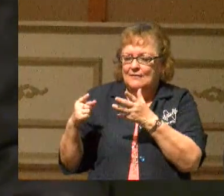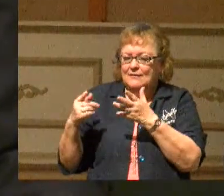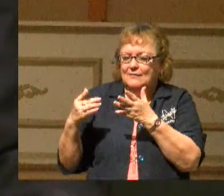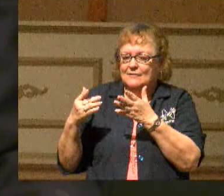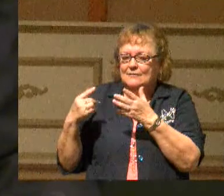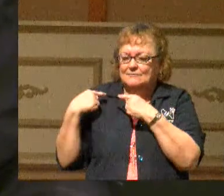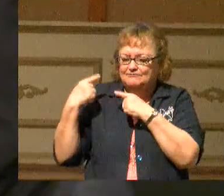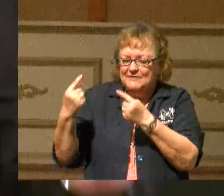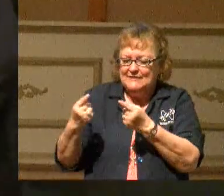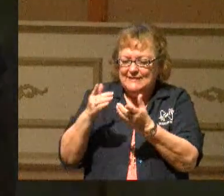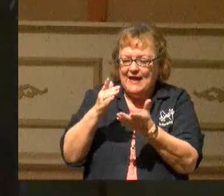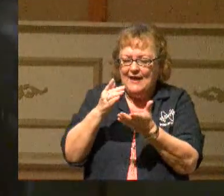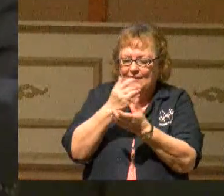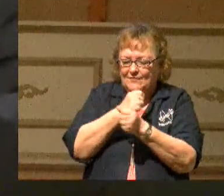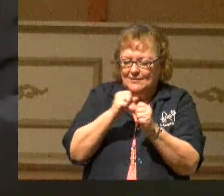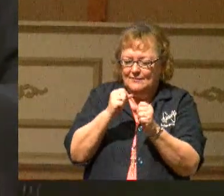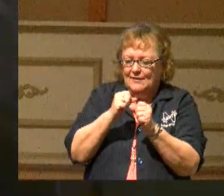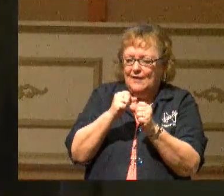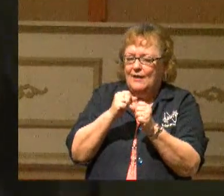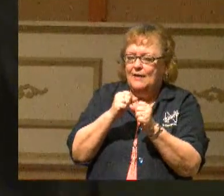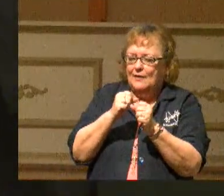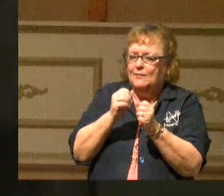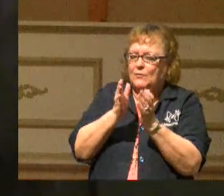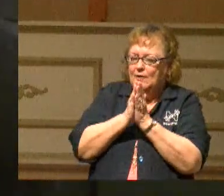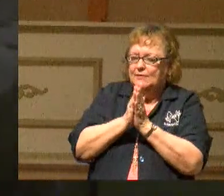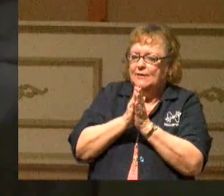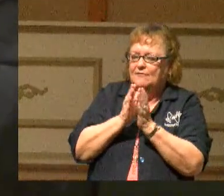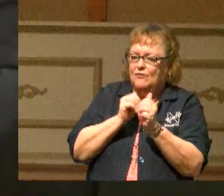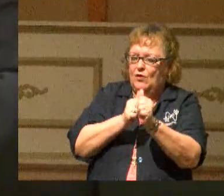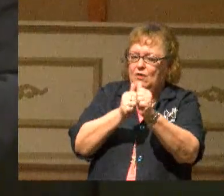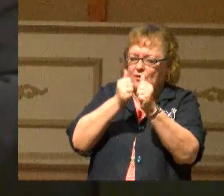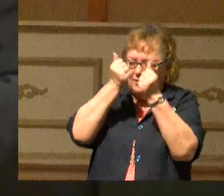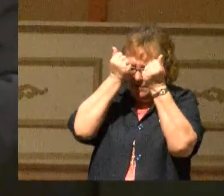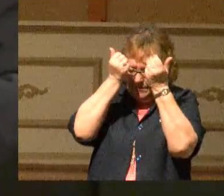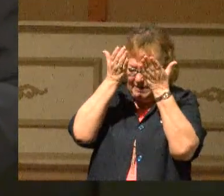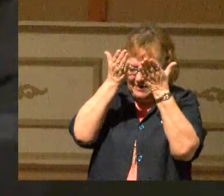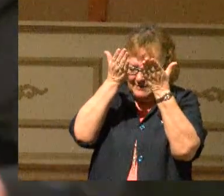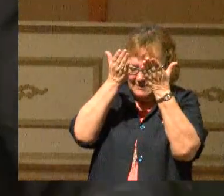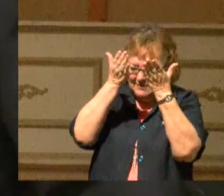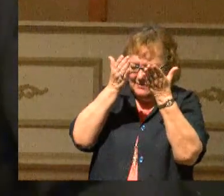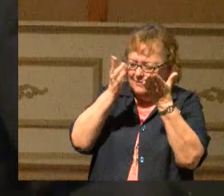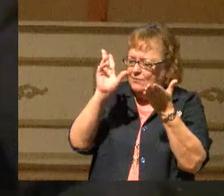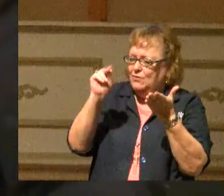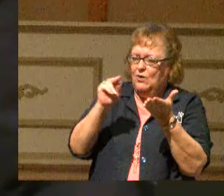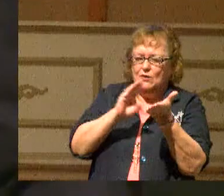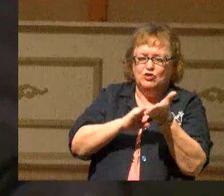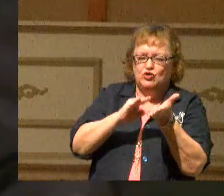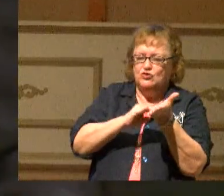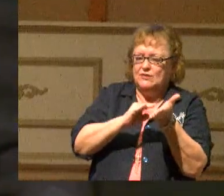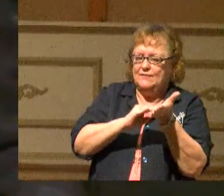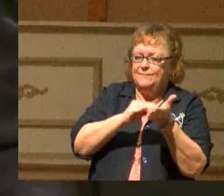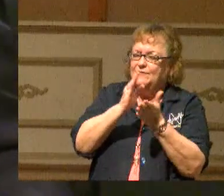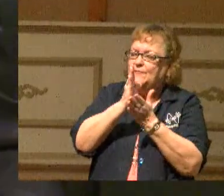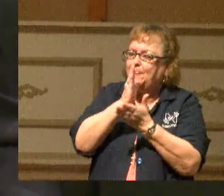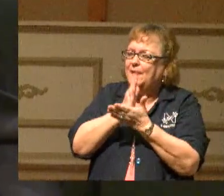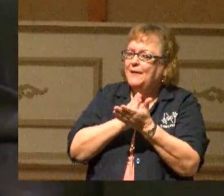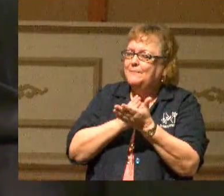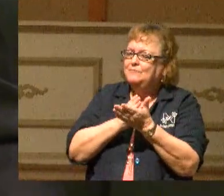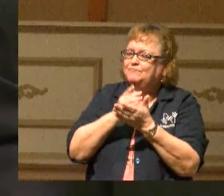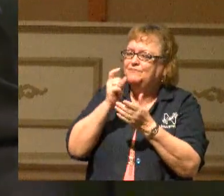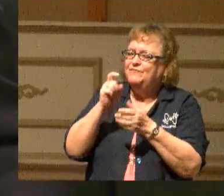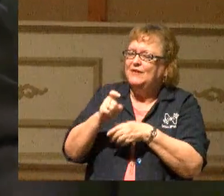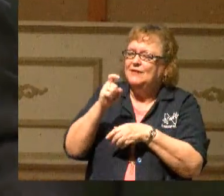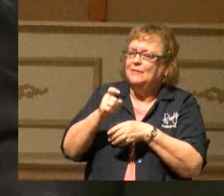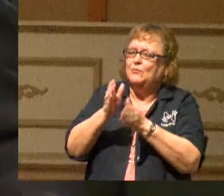that they would follow you in obedience and not make any excuse. Lord, there are some that need to pray for boldness to